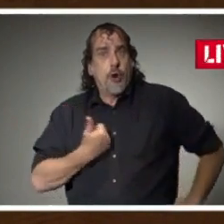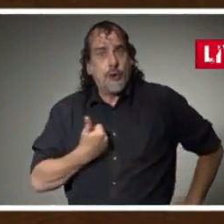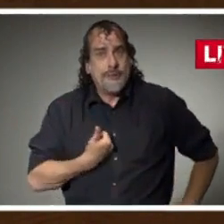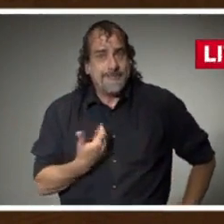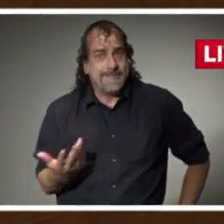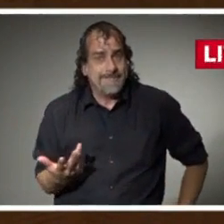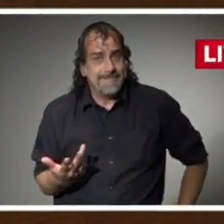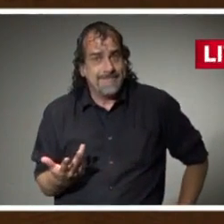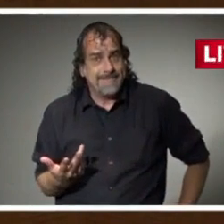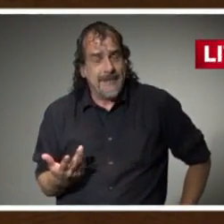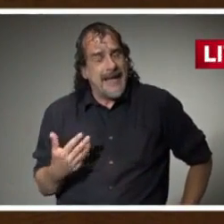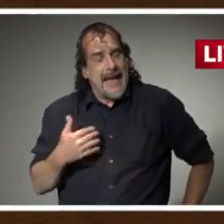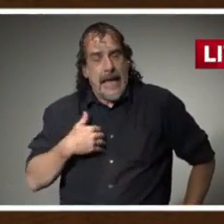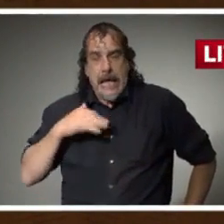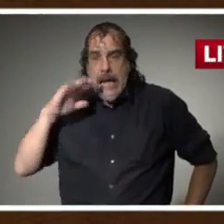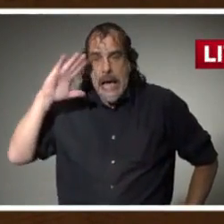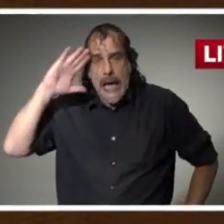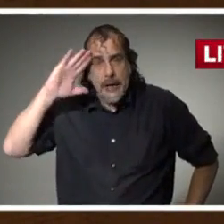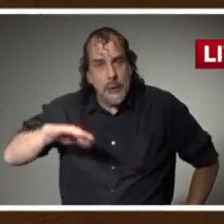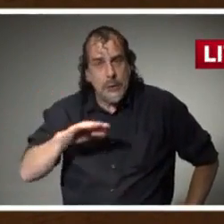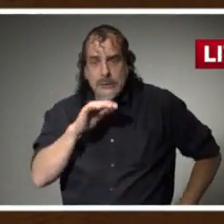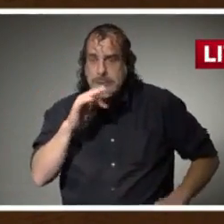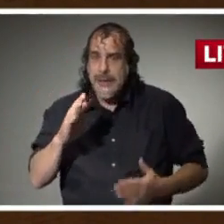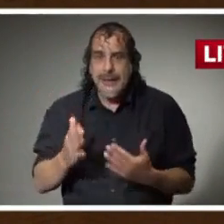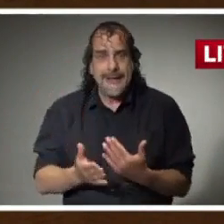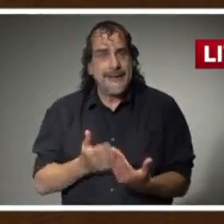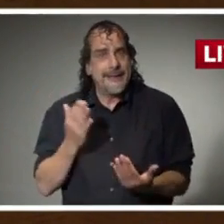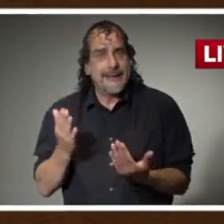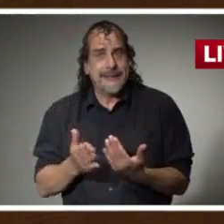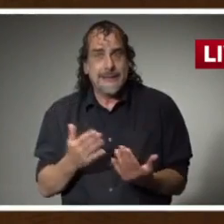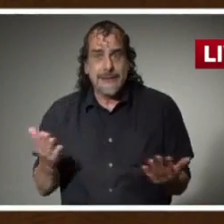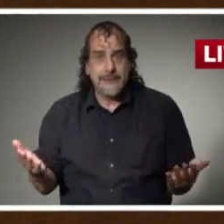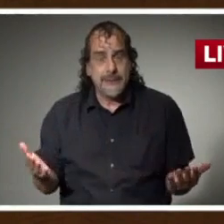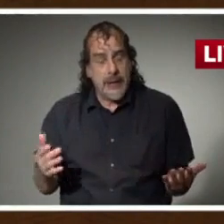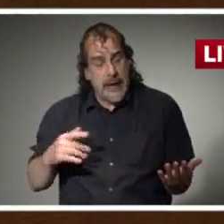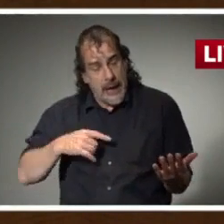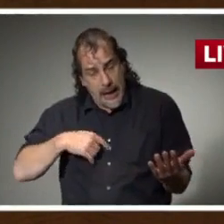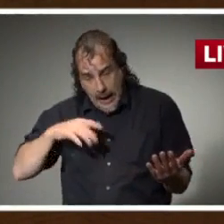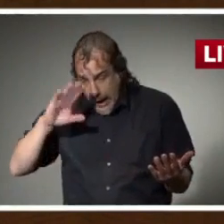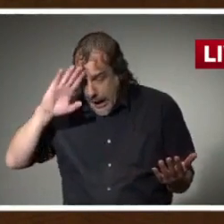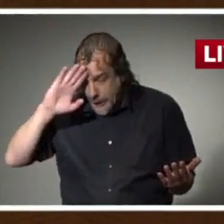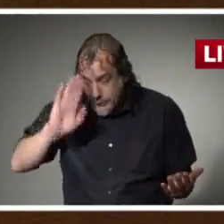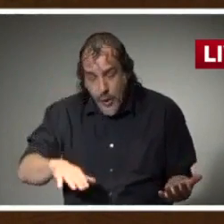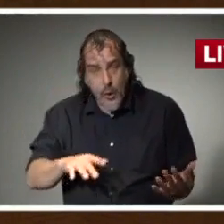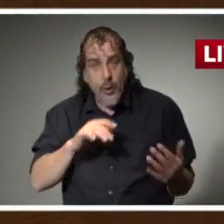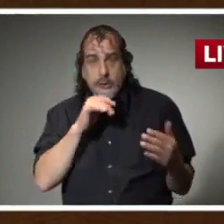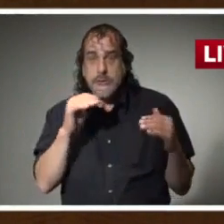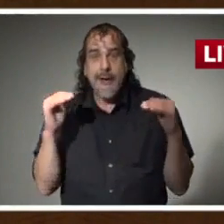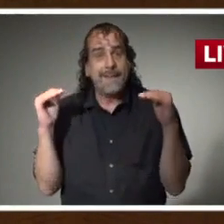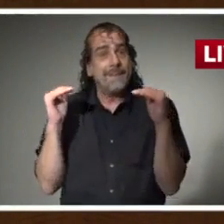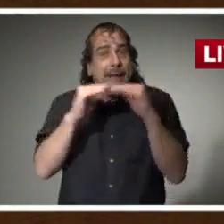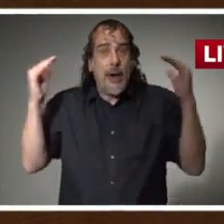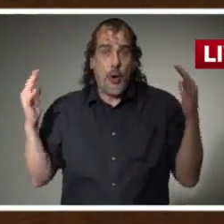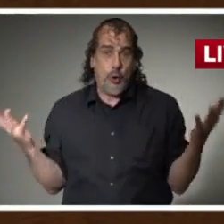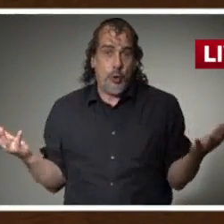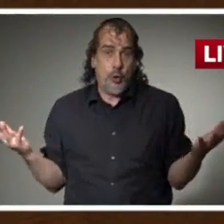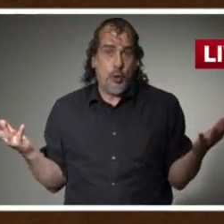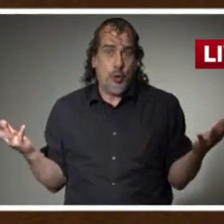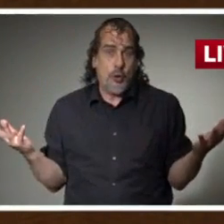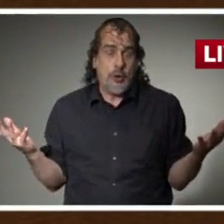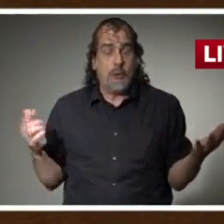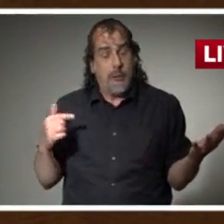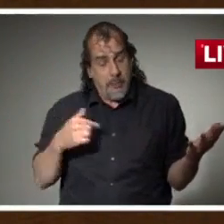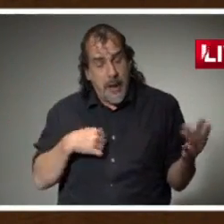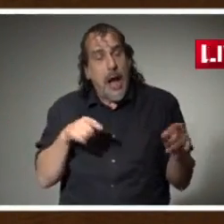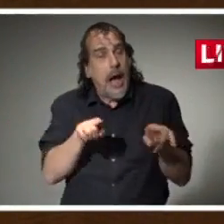I know it is not easy. I know it is not fair. I also know